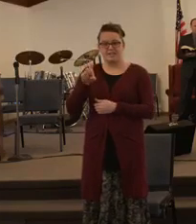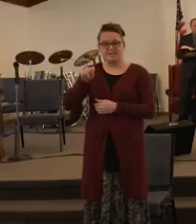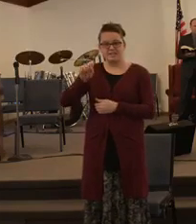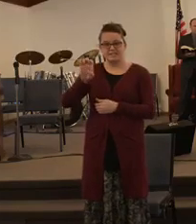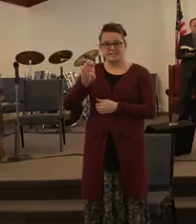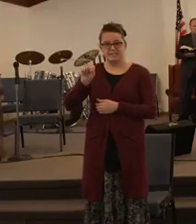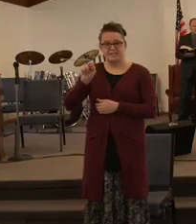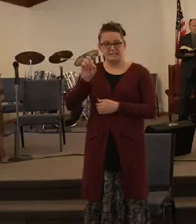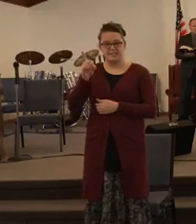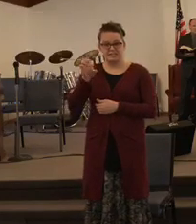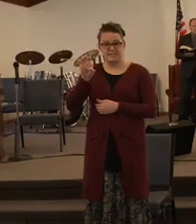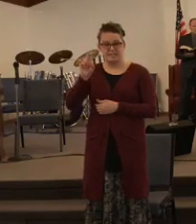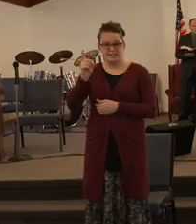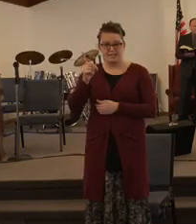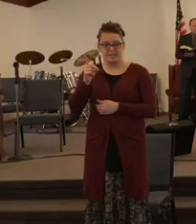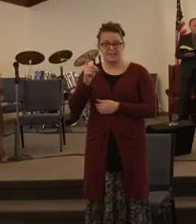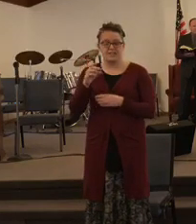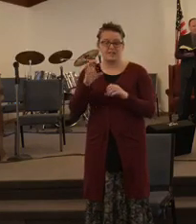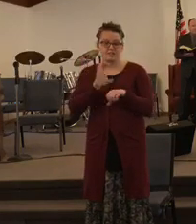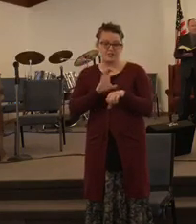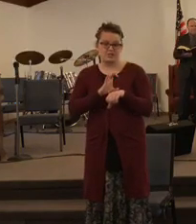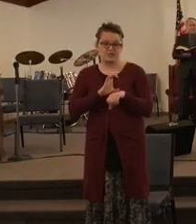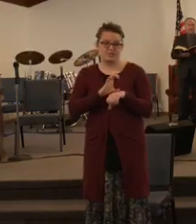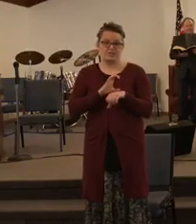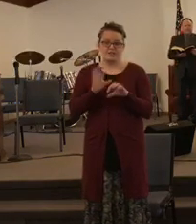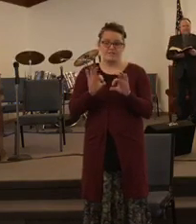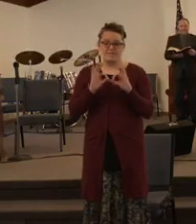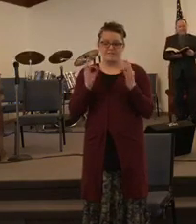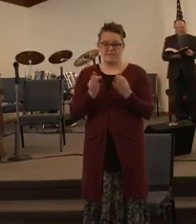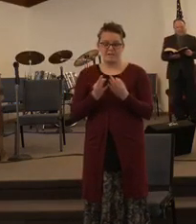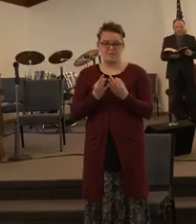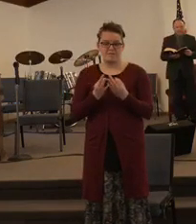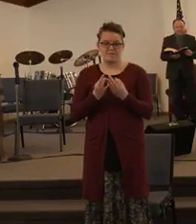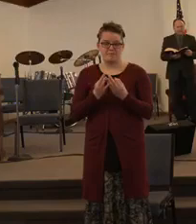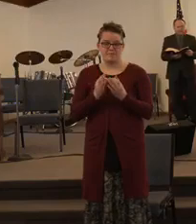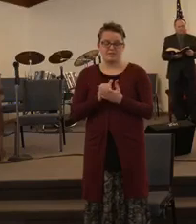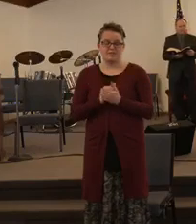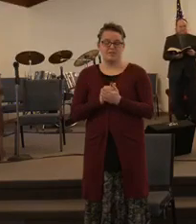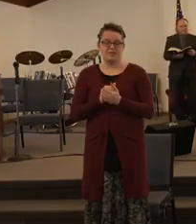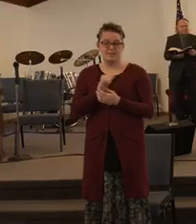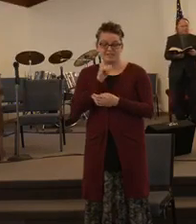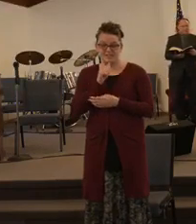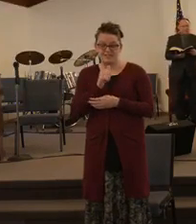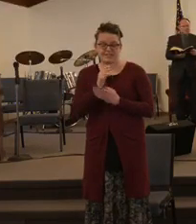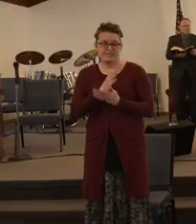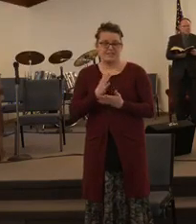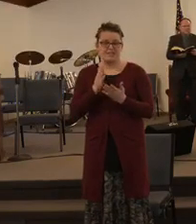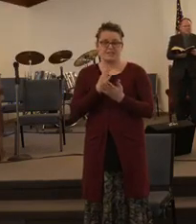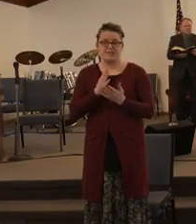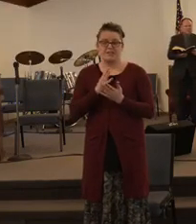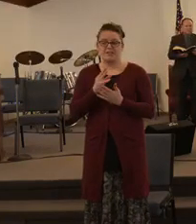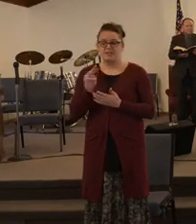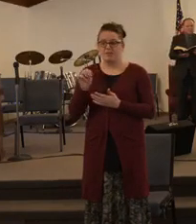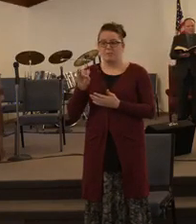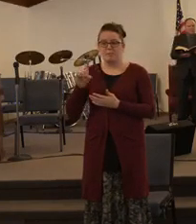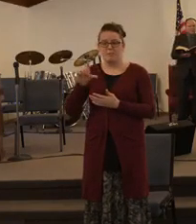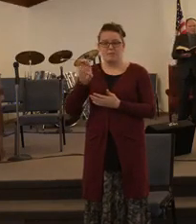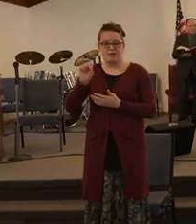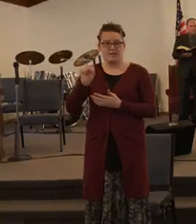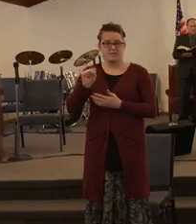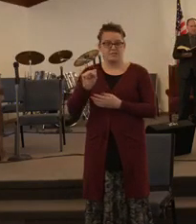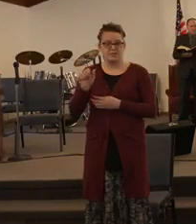beyond the membership that is here that are miles away, but